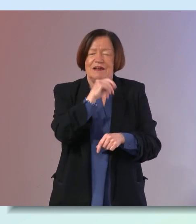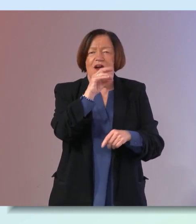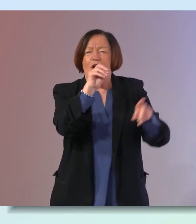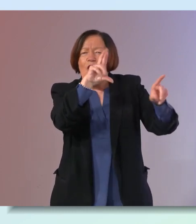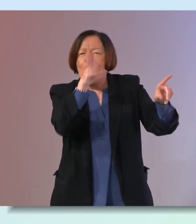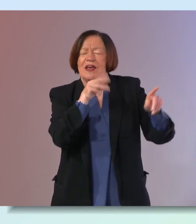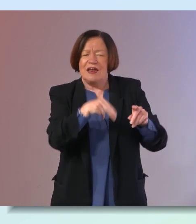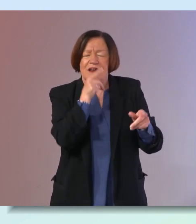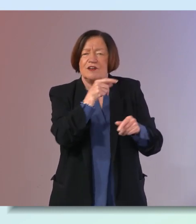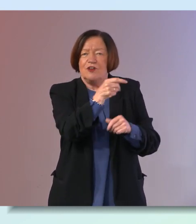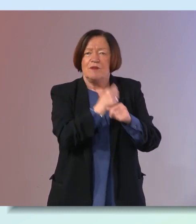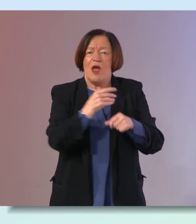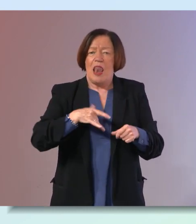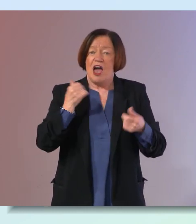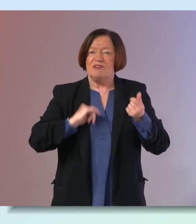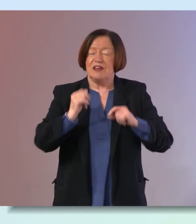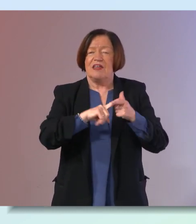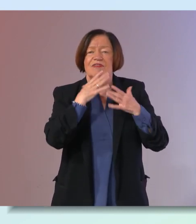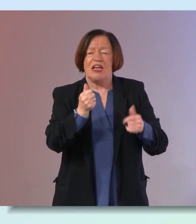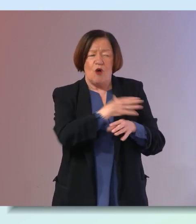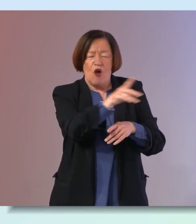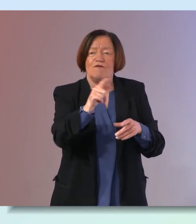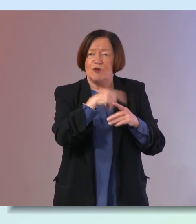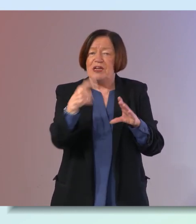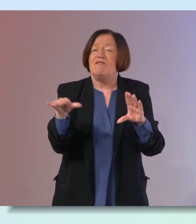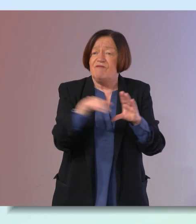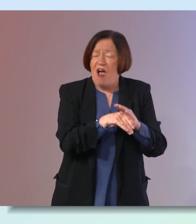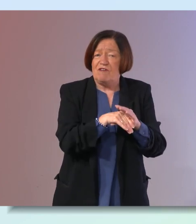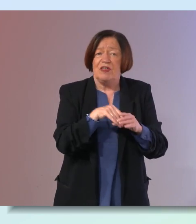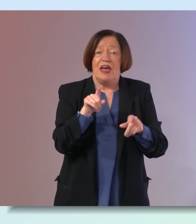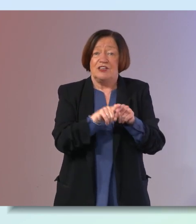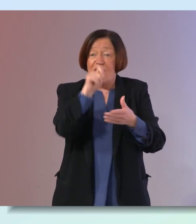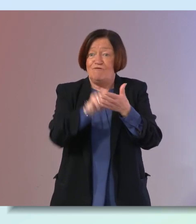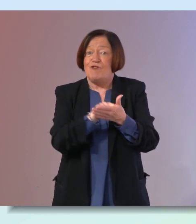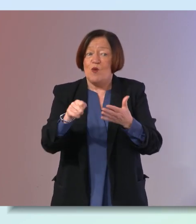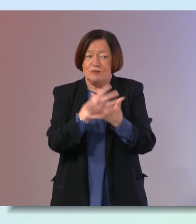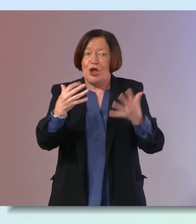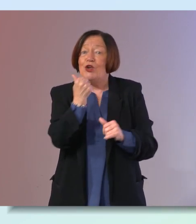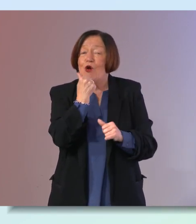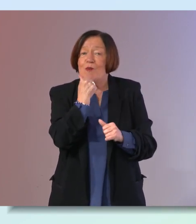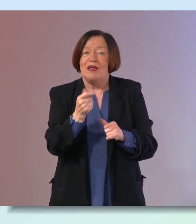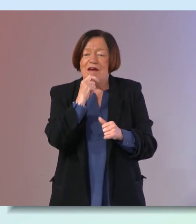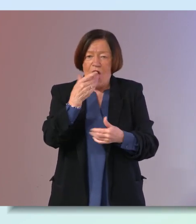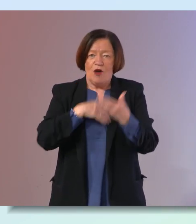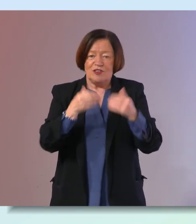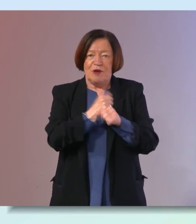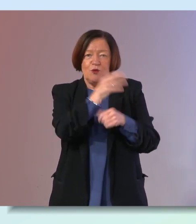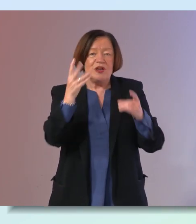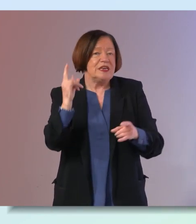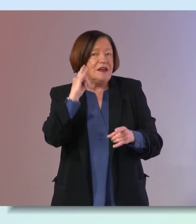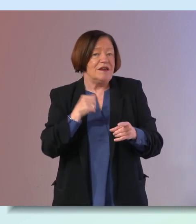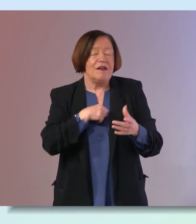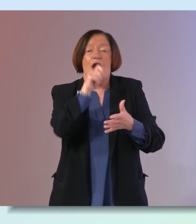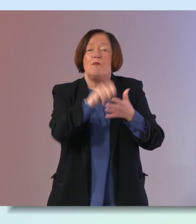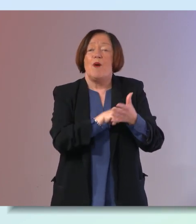to you just on lifestyle factors and thank you all so much for joining in and also voting in such numbers here to tell us about what you want to hear about in our